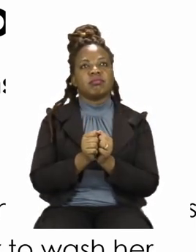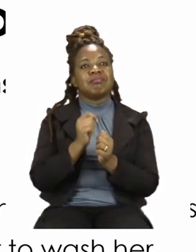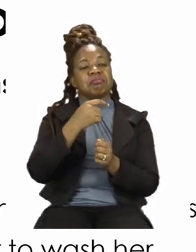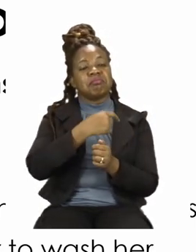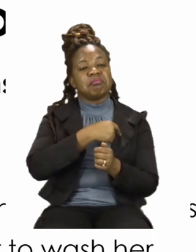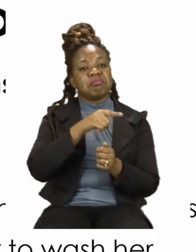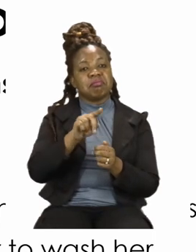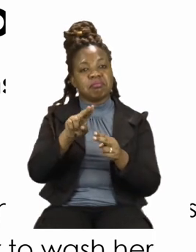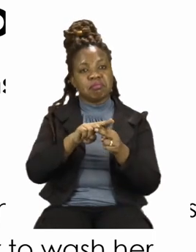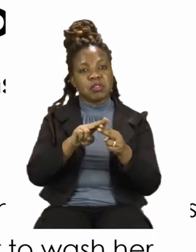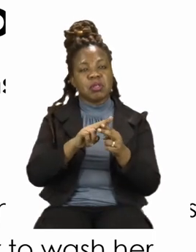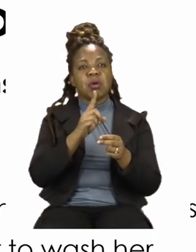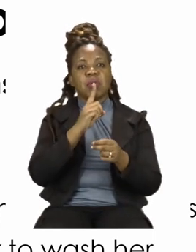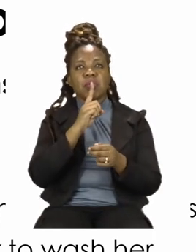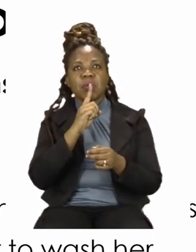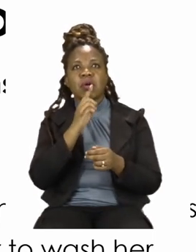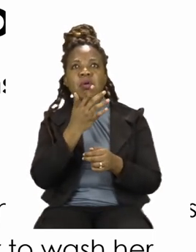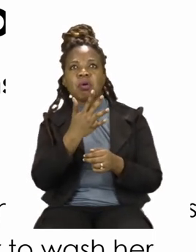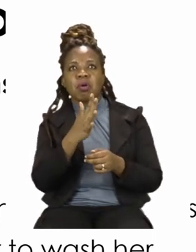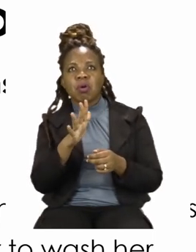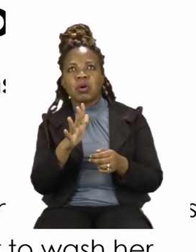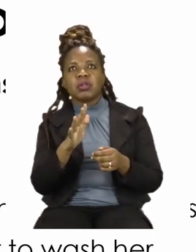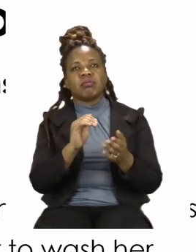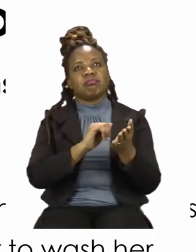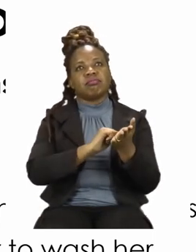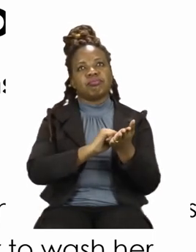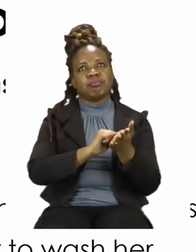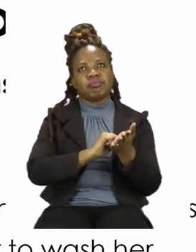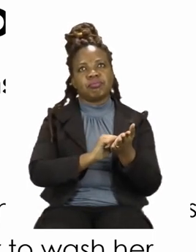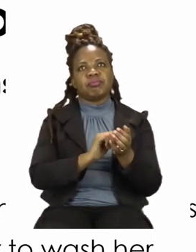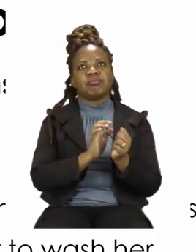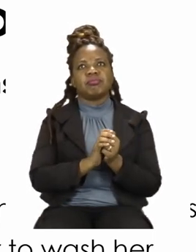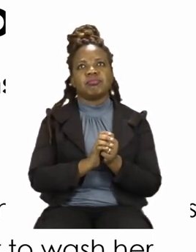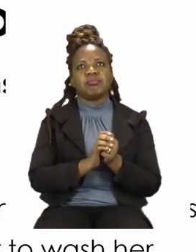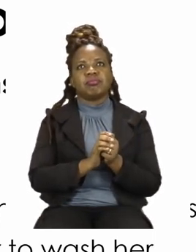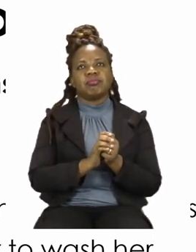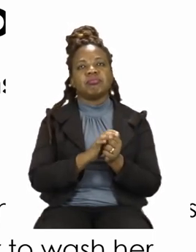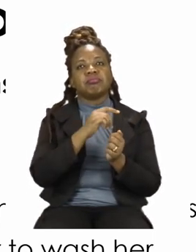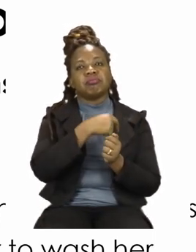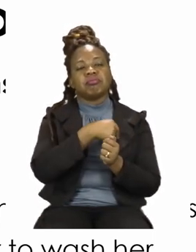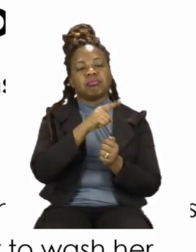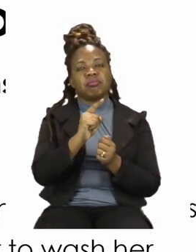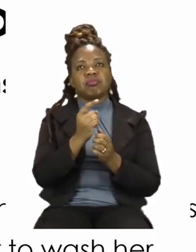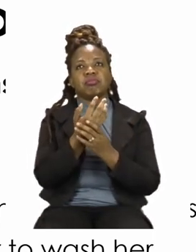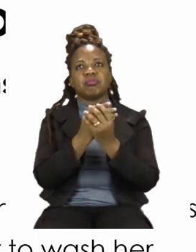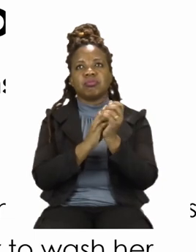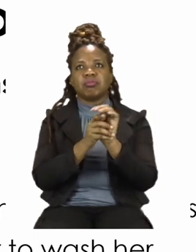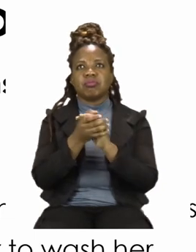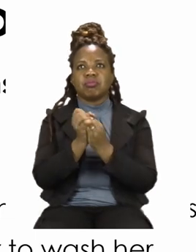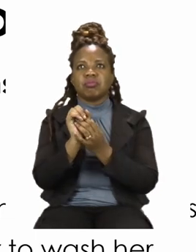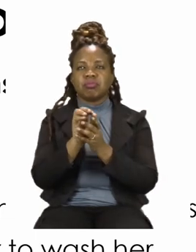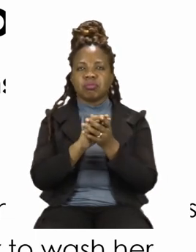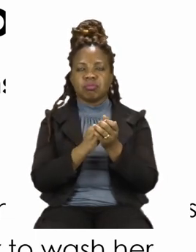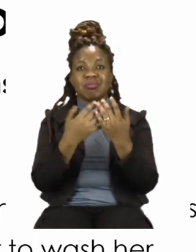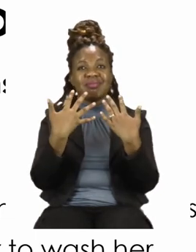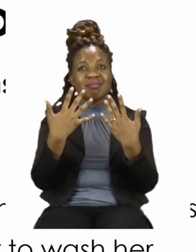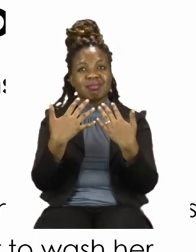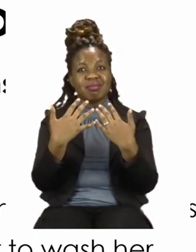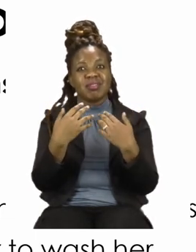her hands for 30